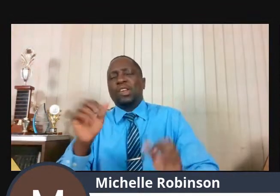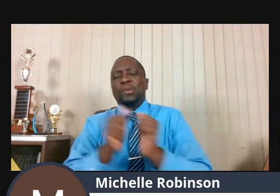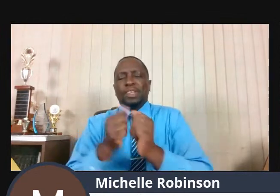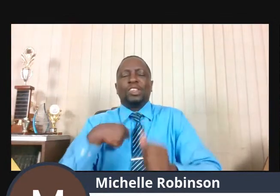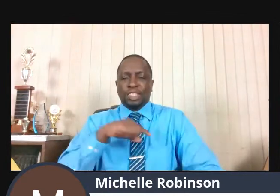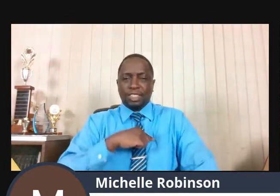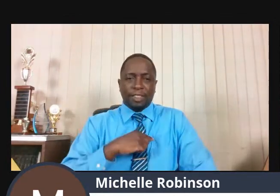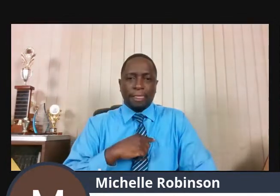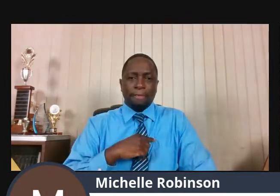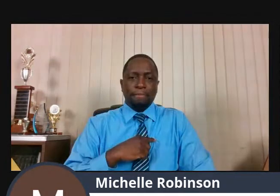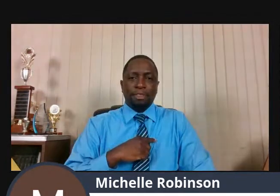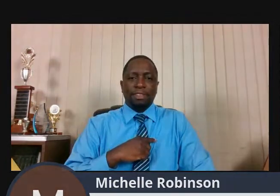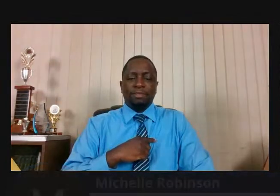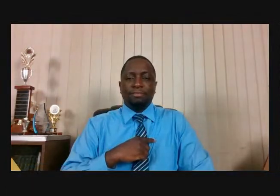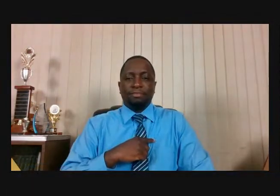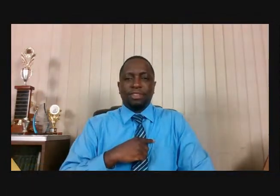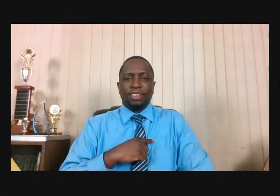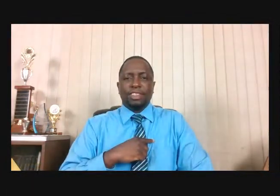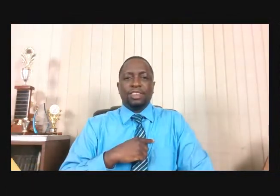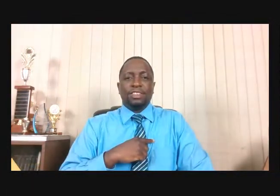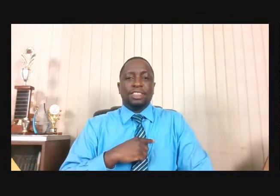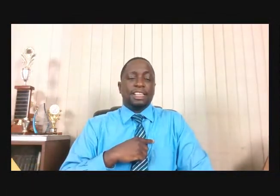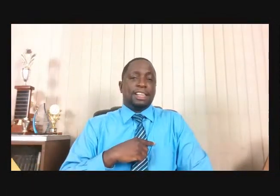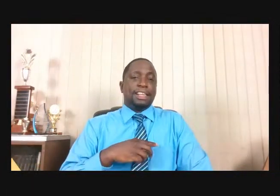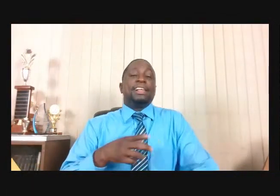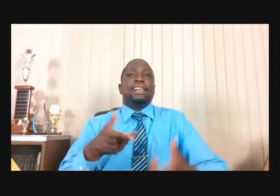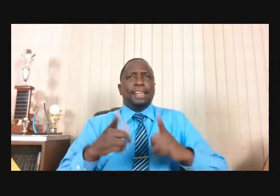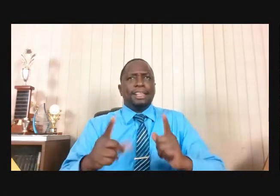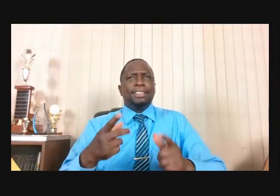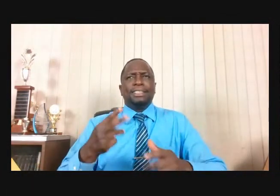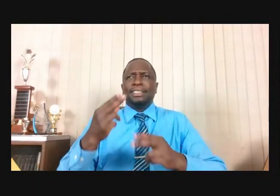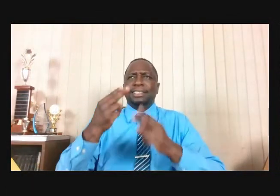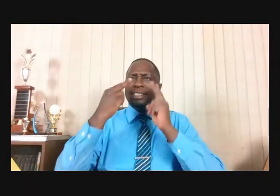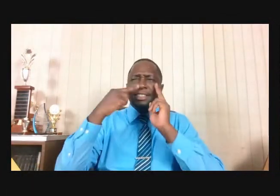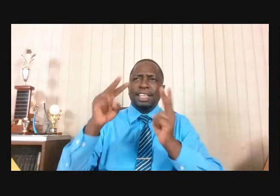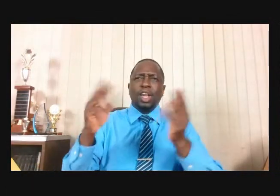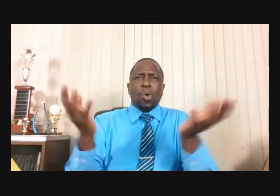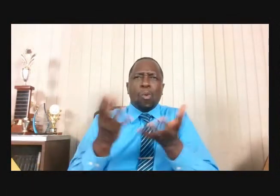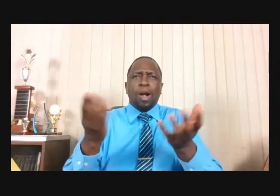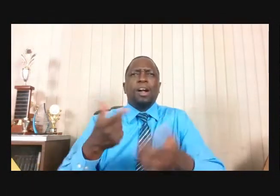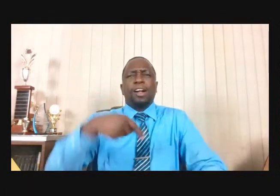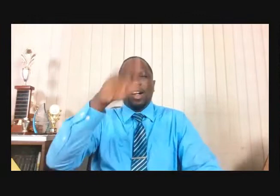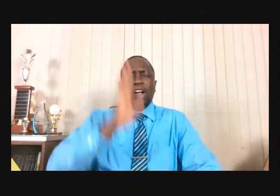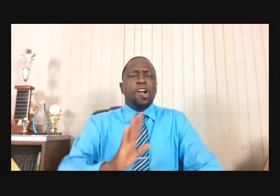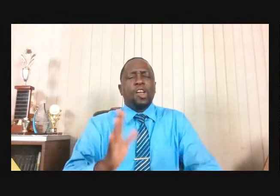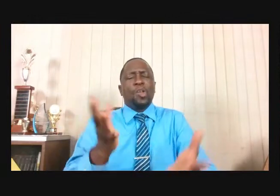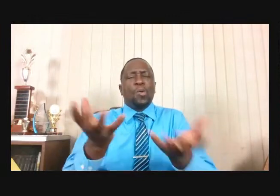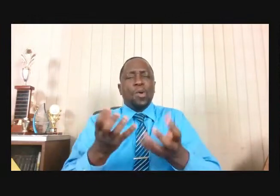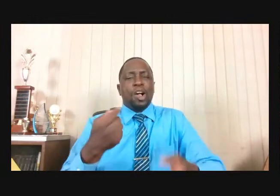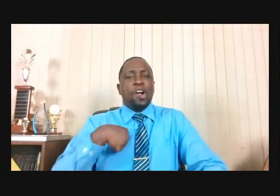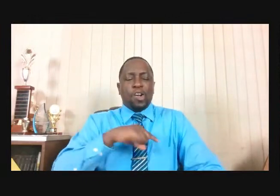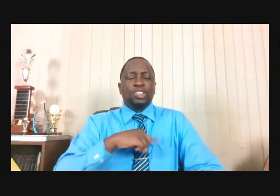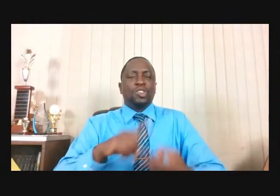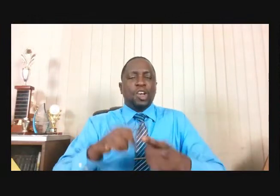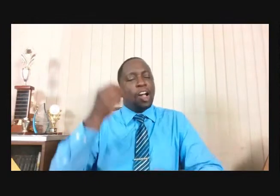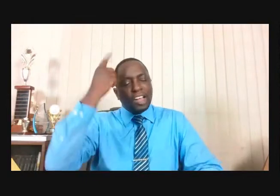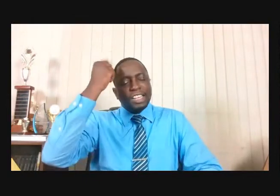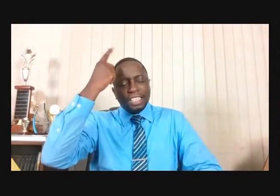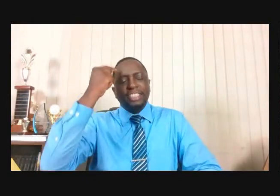So let's look at God's solutions for depression, especially in light of his servant,